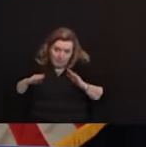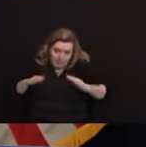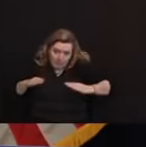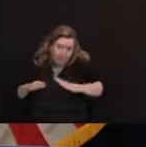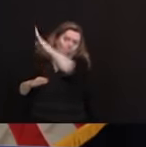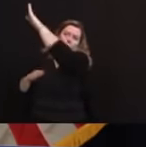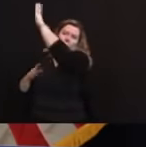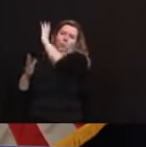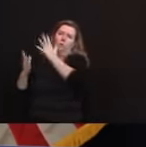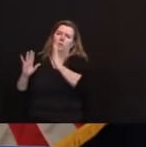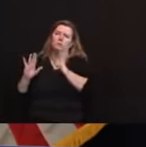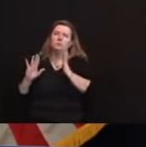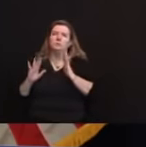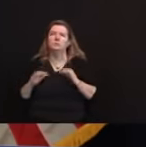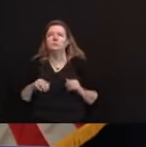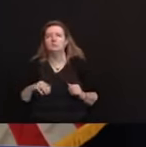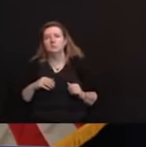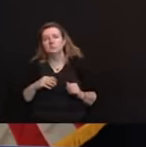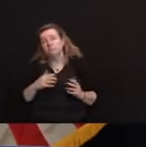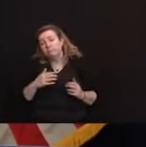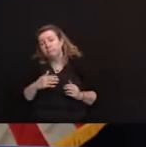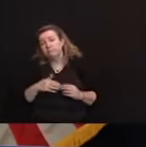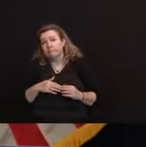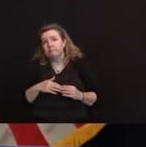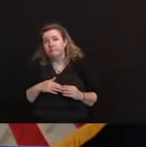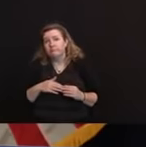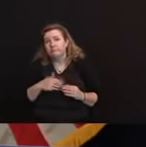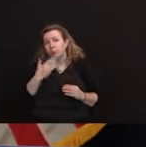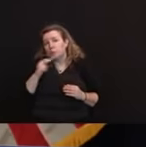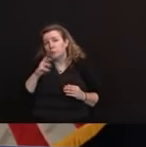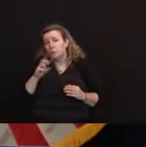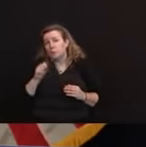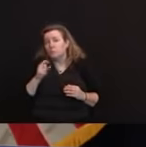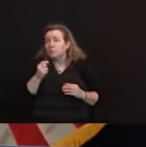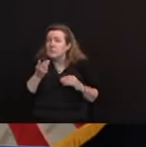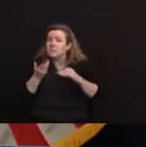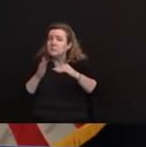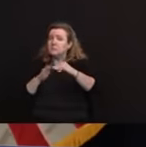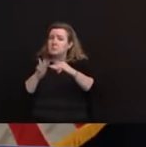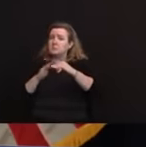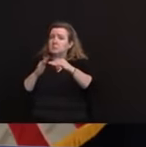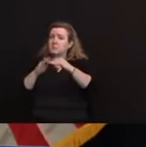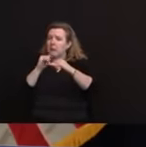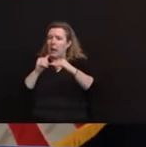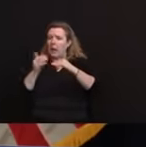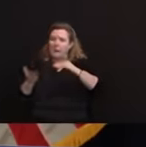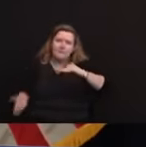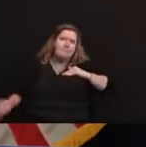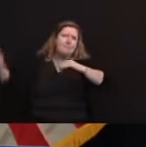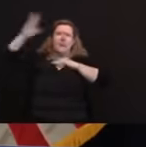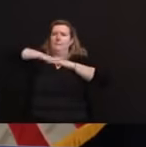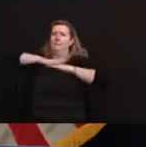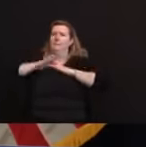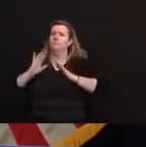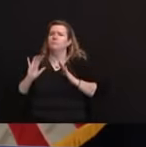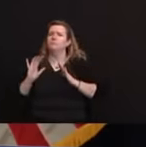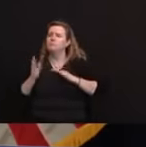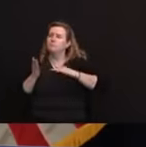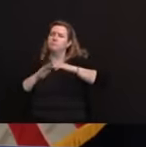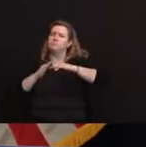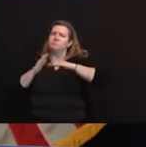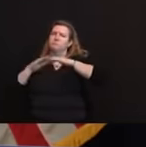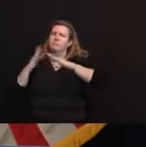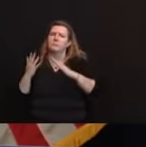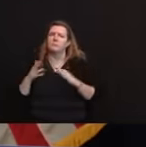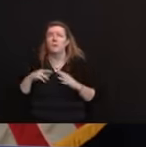far as that went. So the good news is that we've been rising much more slowly. When we talk about the RT, the important thing to remember